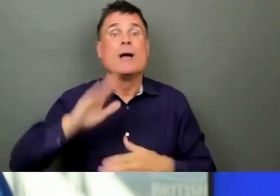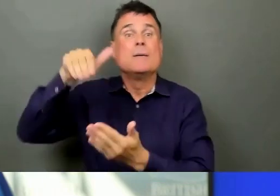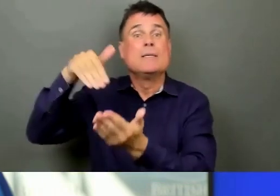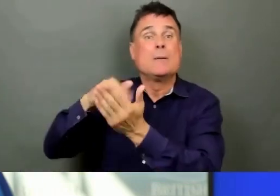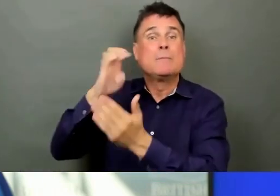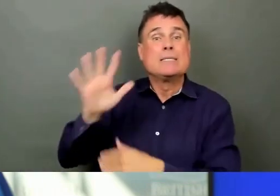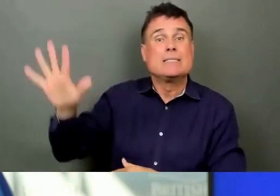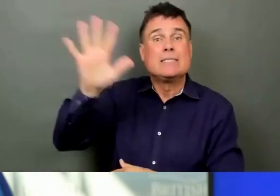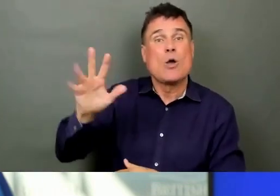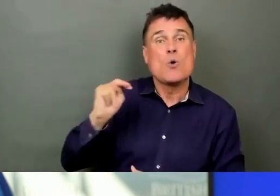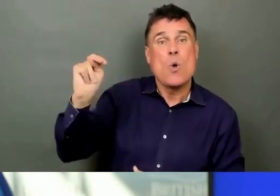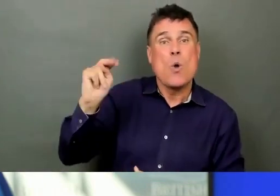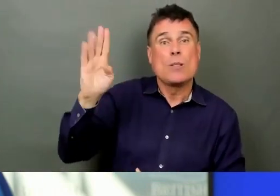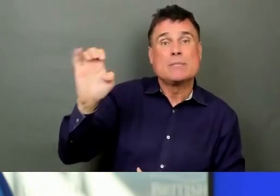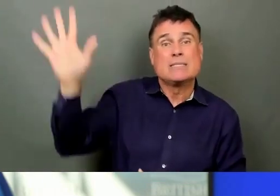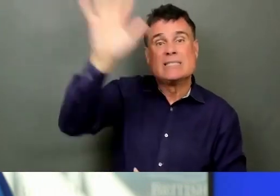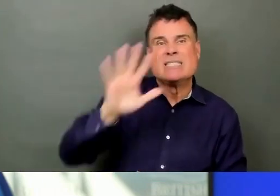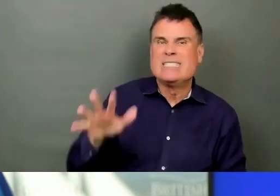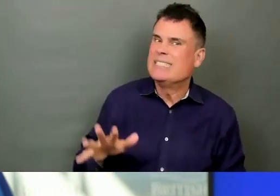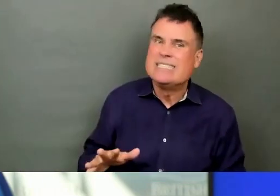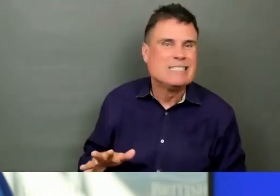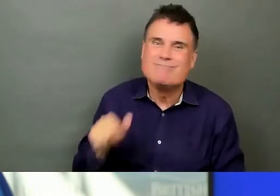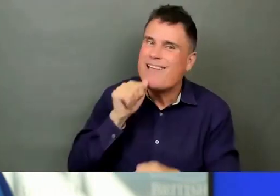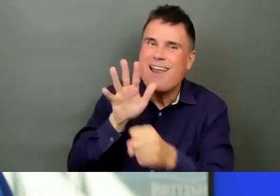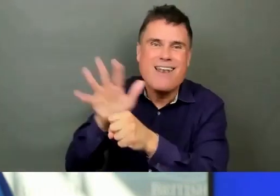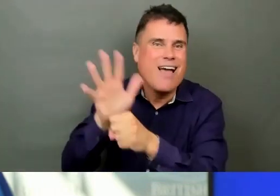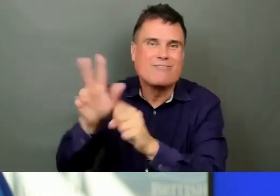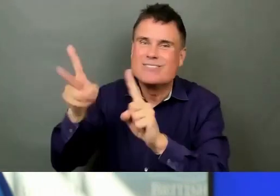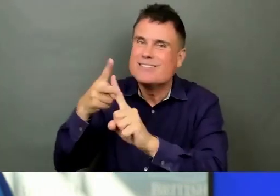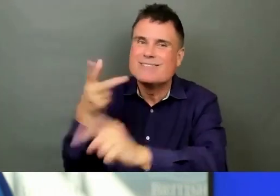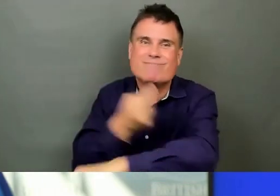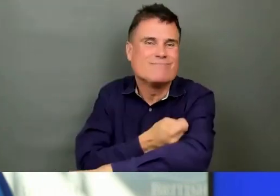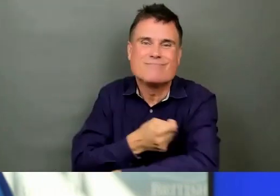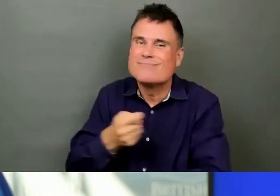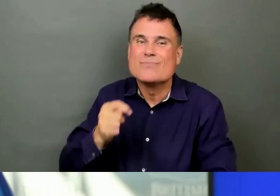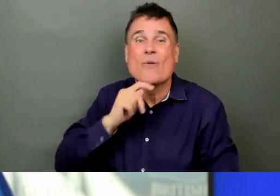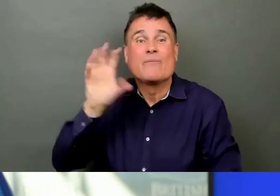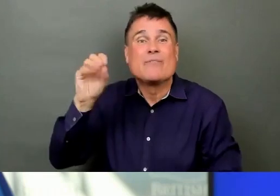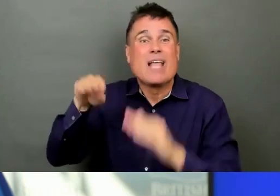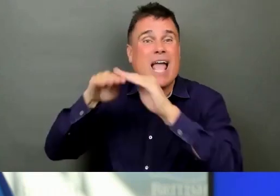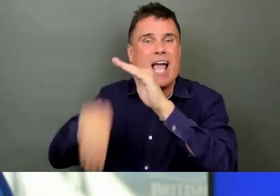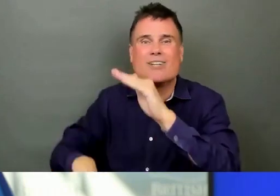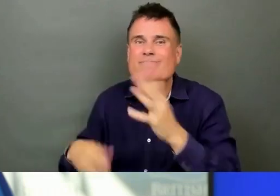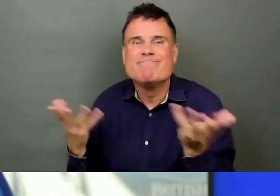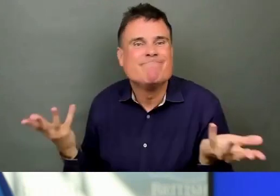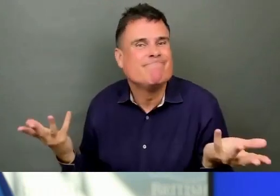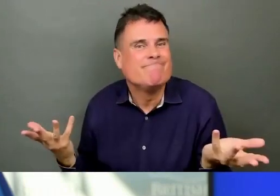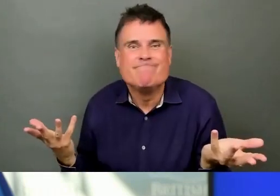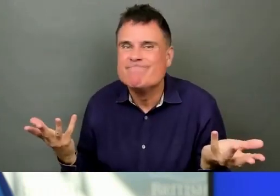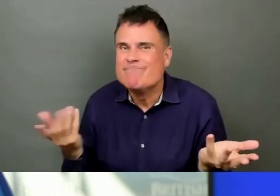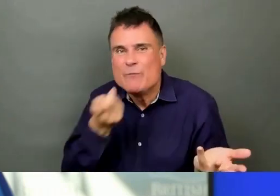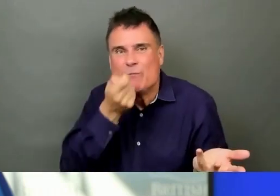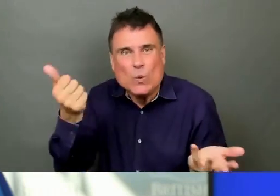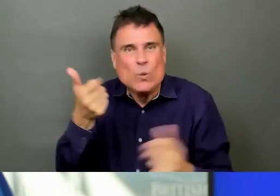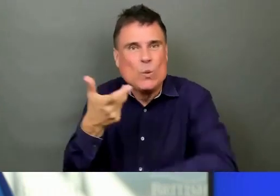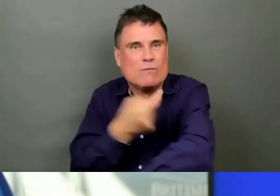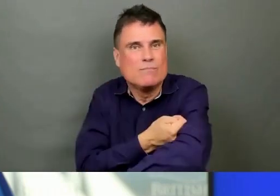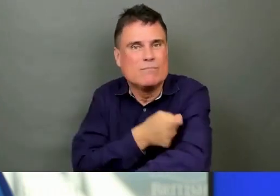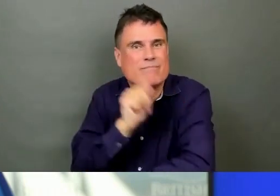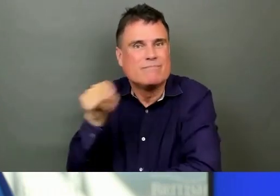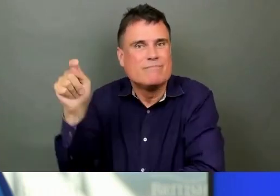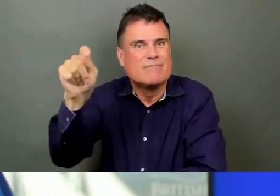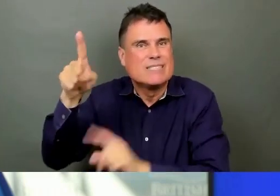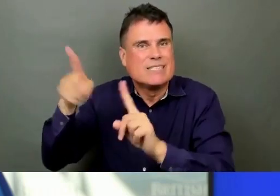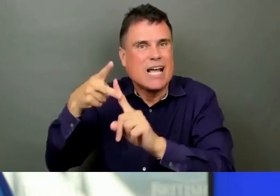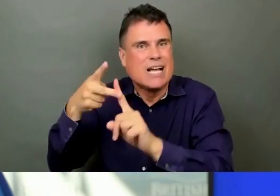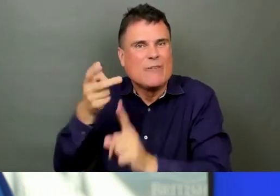including special pop-up clinics that have been established in Kelowna, for example, in the last few days, and across Interior Health. So immunization is key to that.